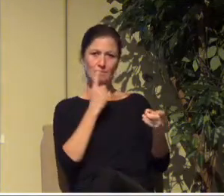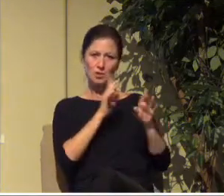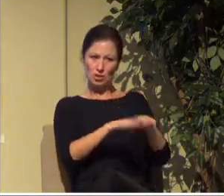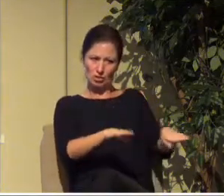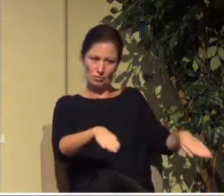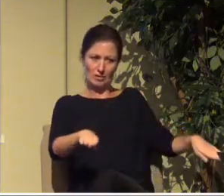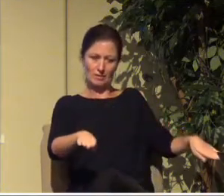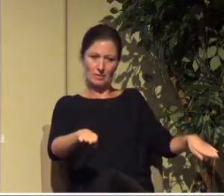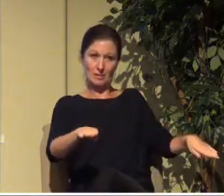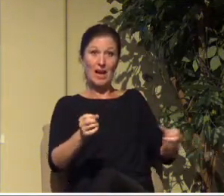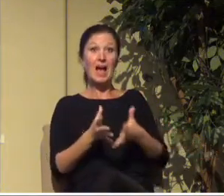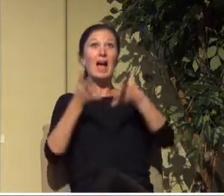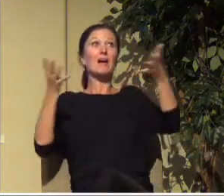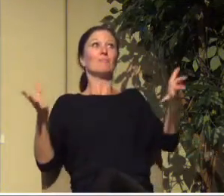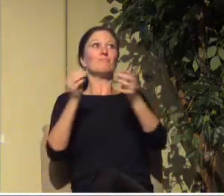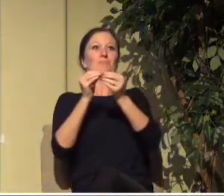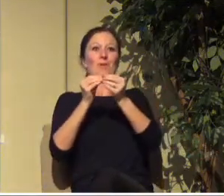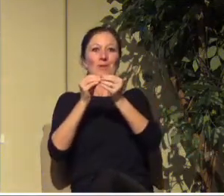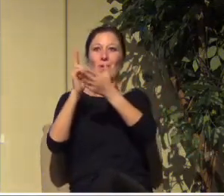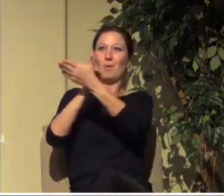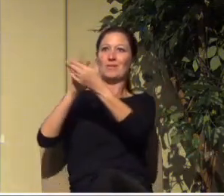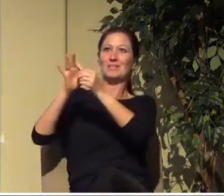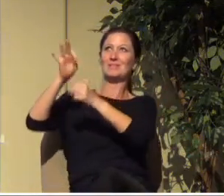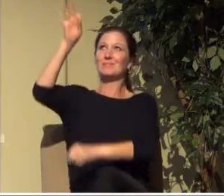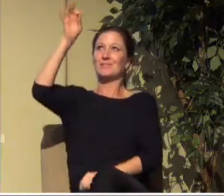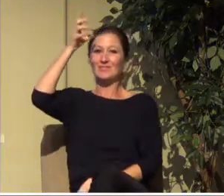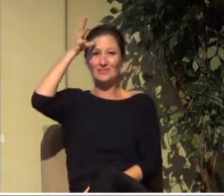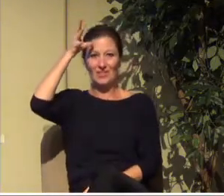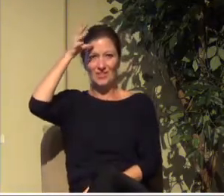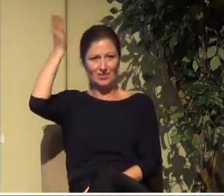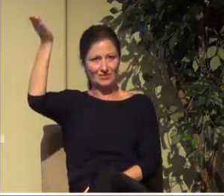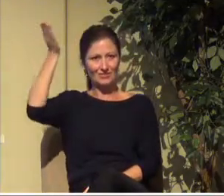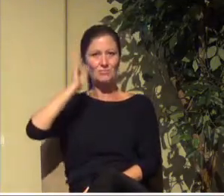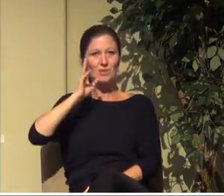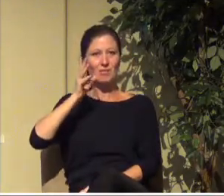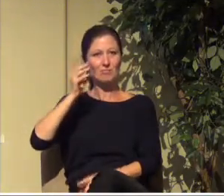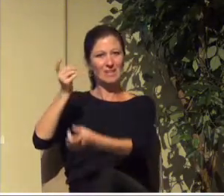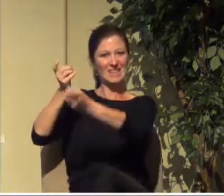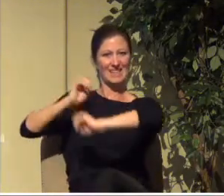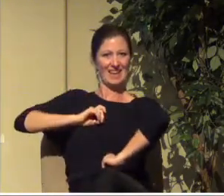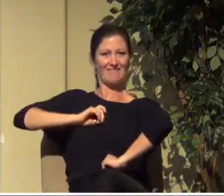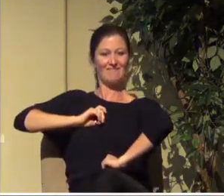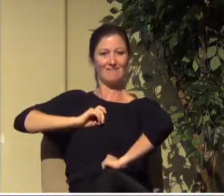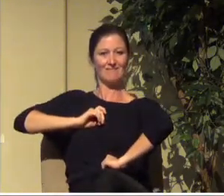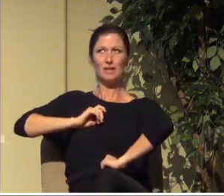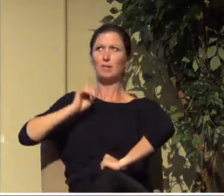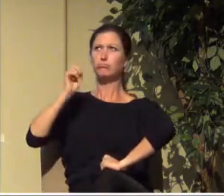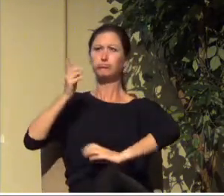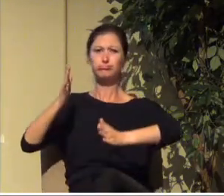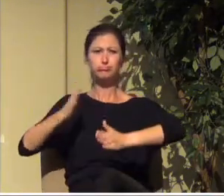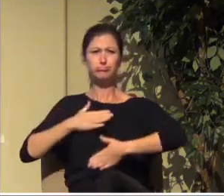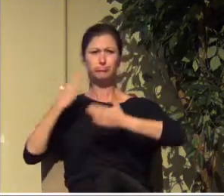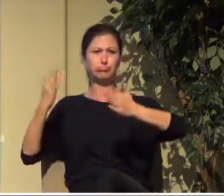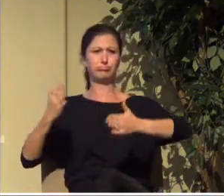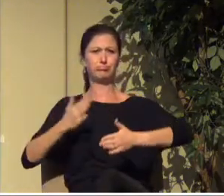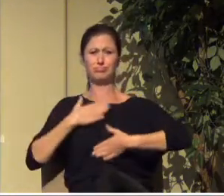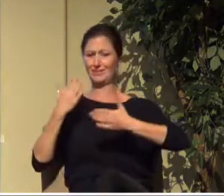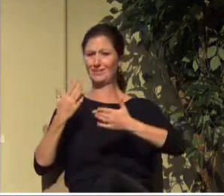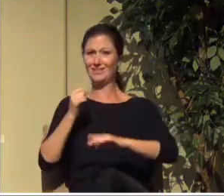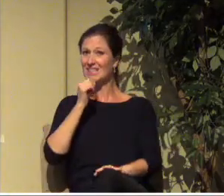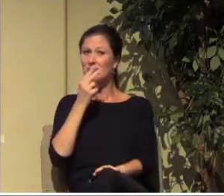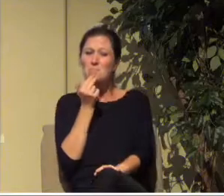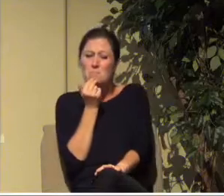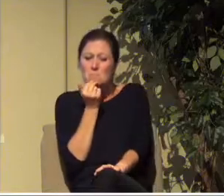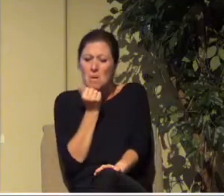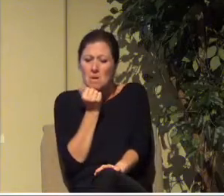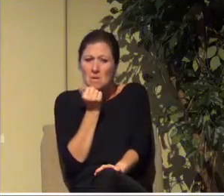give the Holy Spirit to those who ask him? The father delights to give good gifts to his children. He isn't stingy.